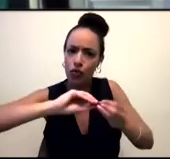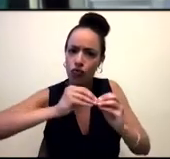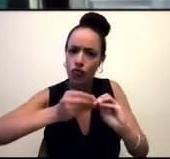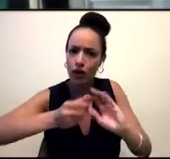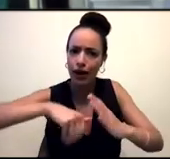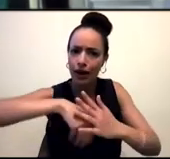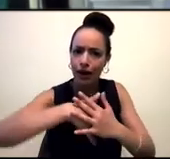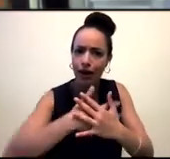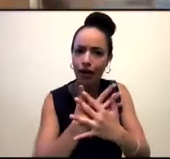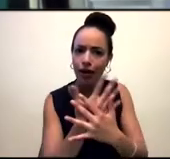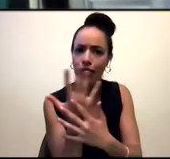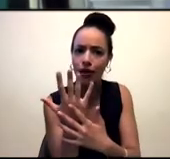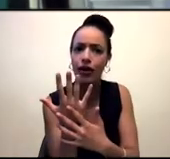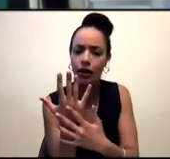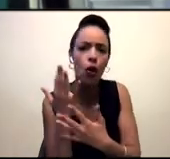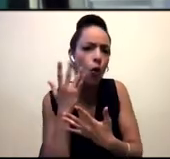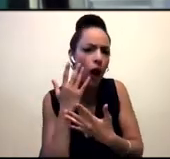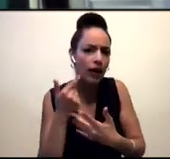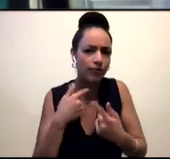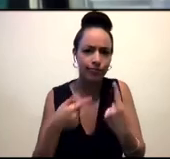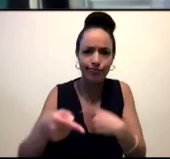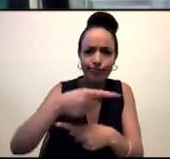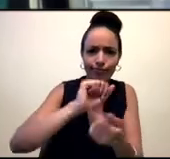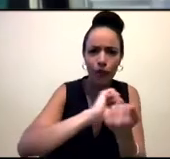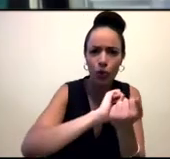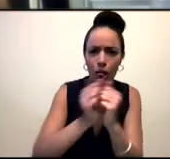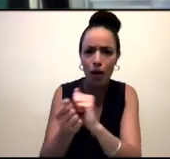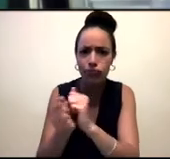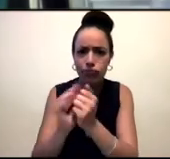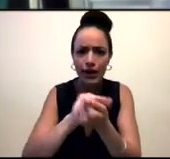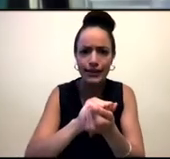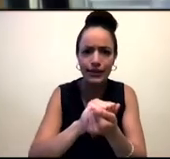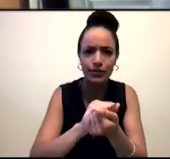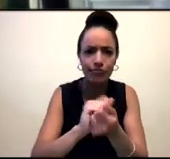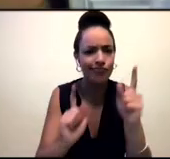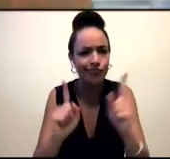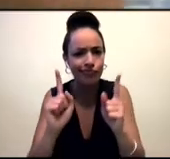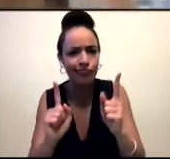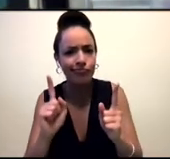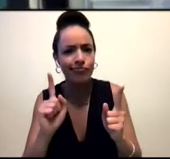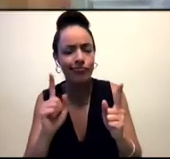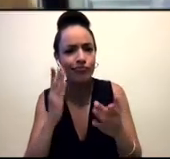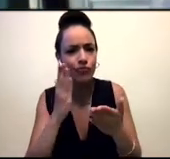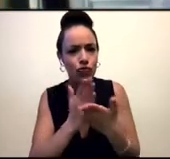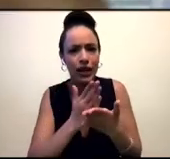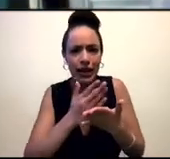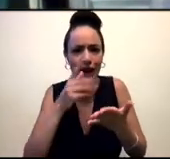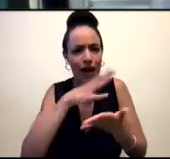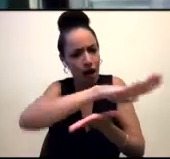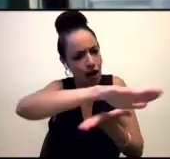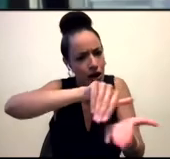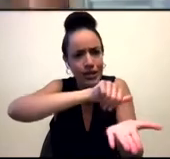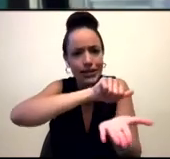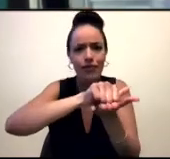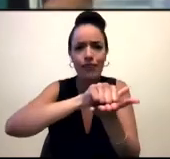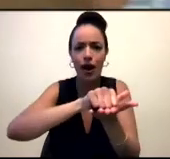like when we are collaborating with each other, we're really truly showing up in our divine purpose with our divine gifts